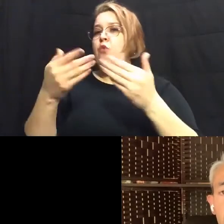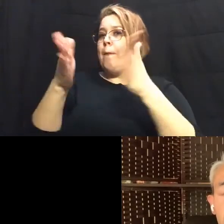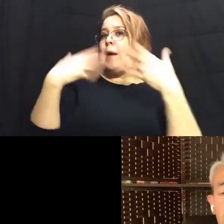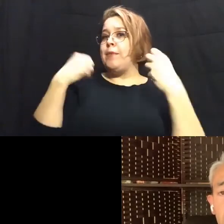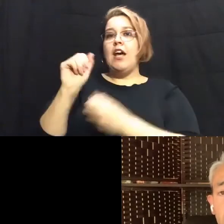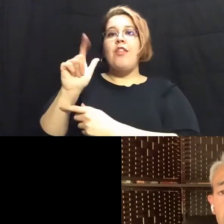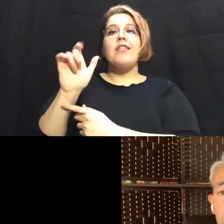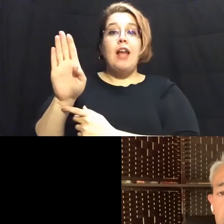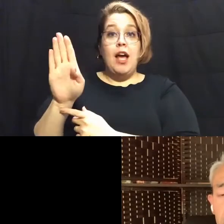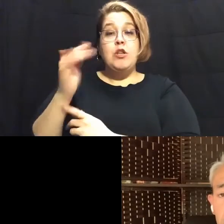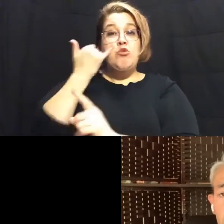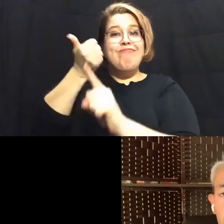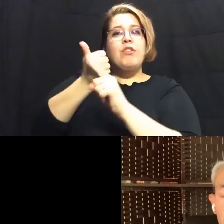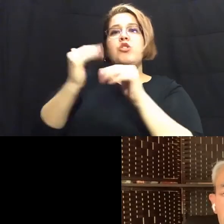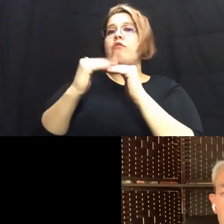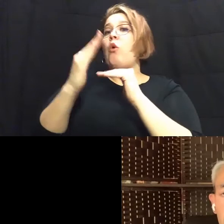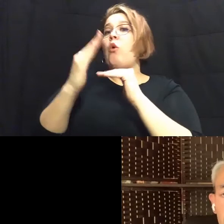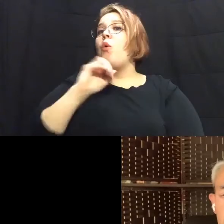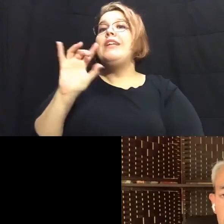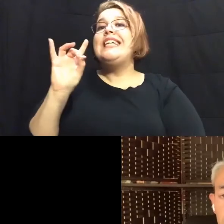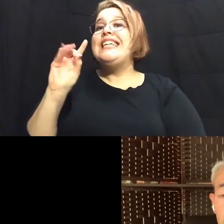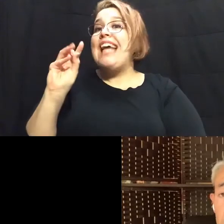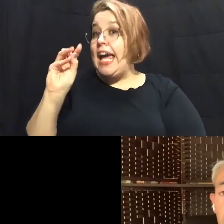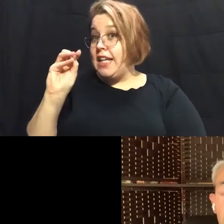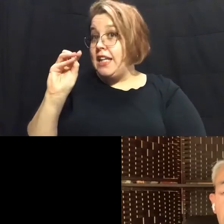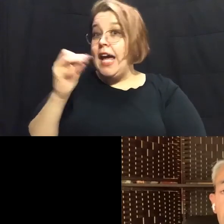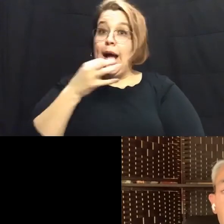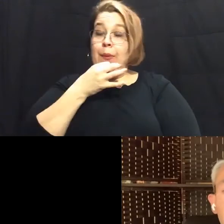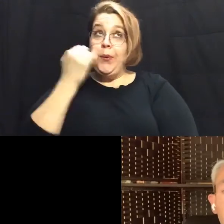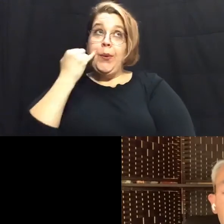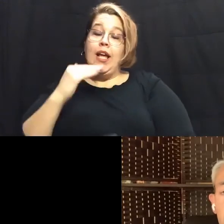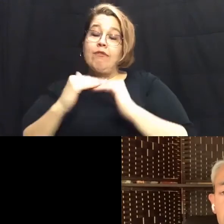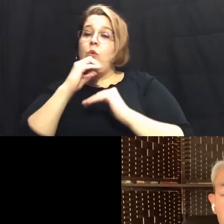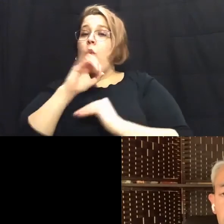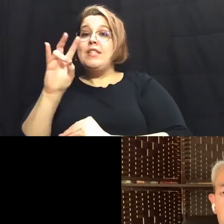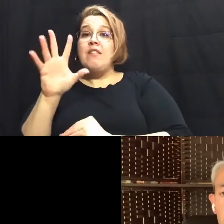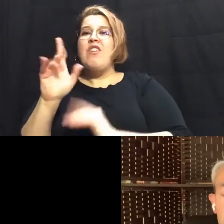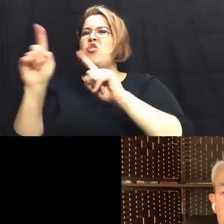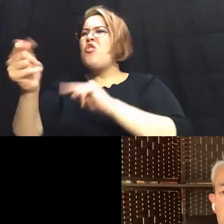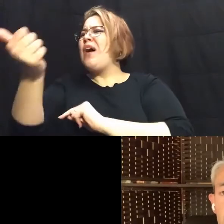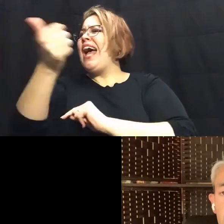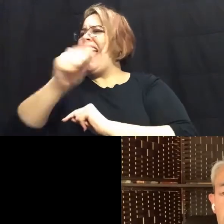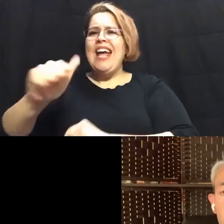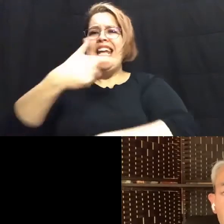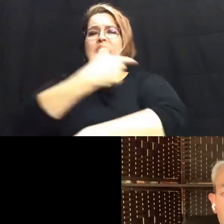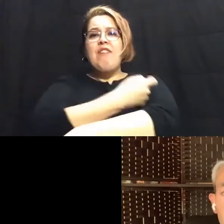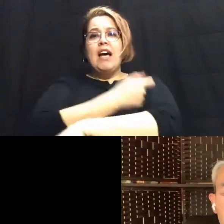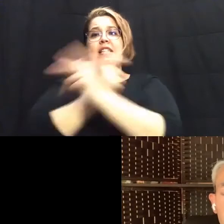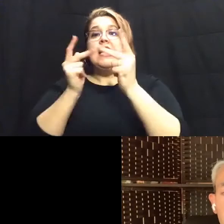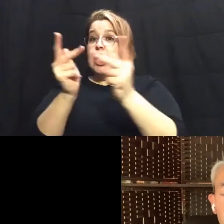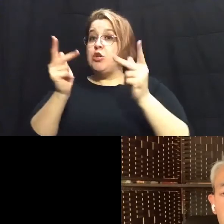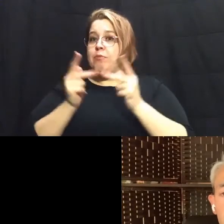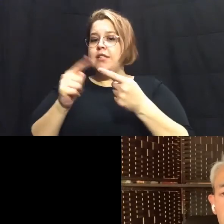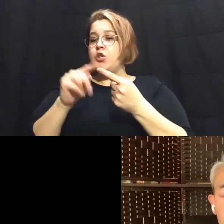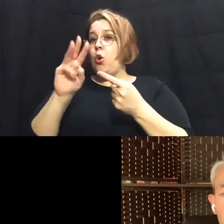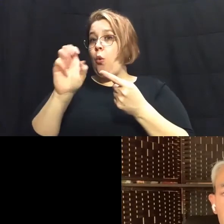so that if you are over 80 um and very soon if you're over 75 you can go to any one of the vaccination sites well med